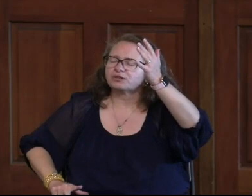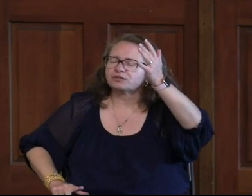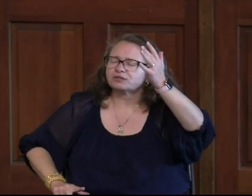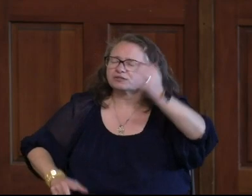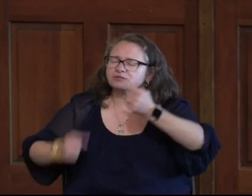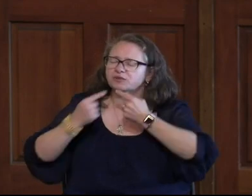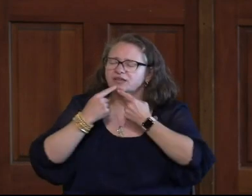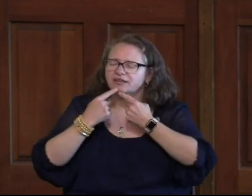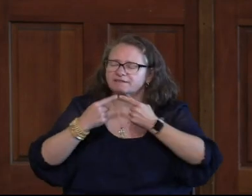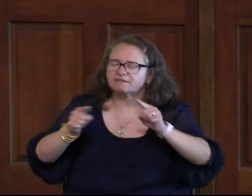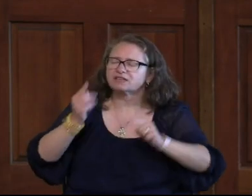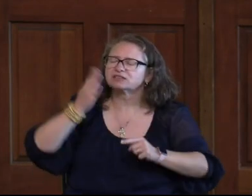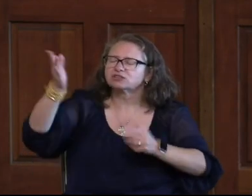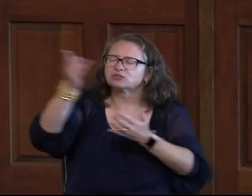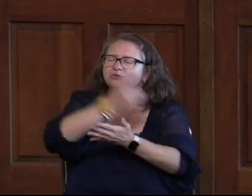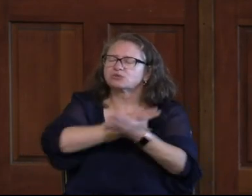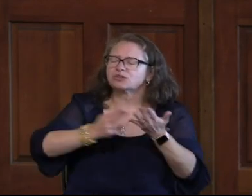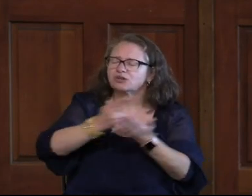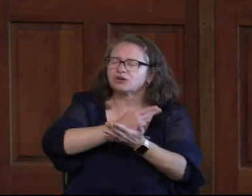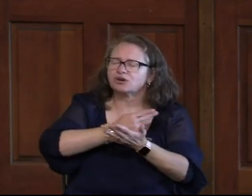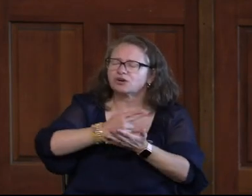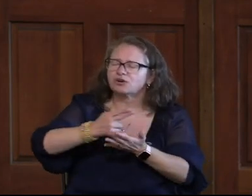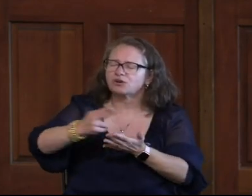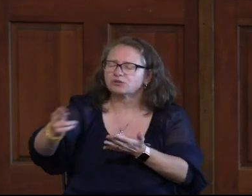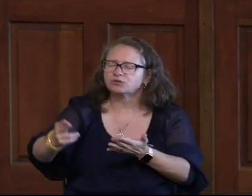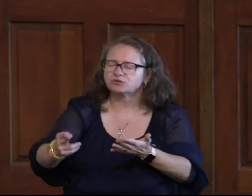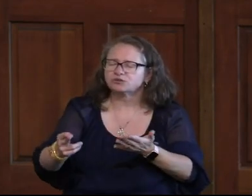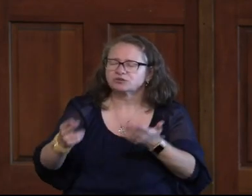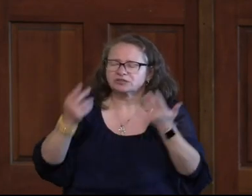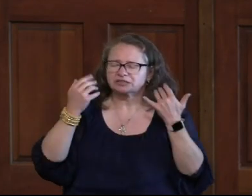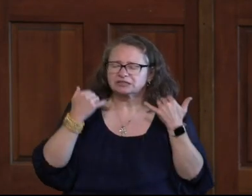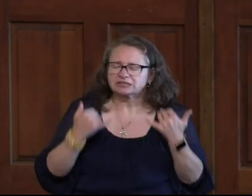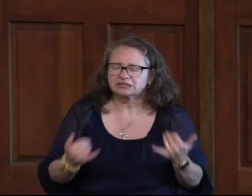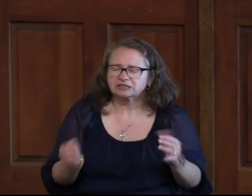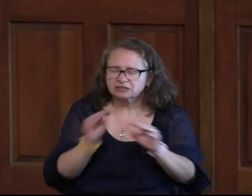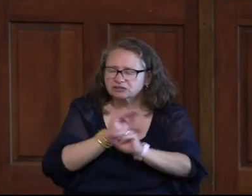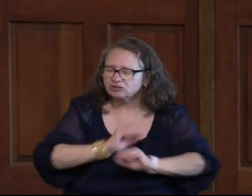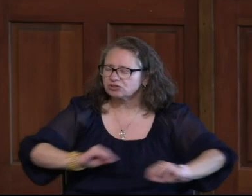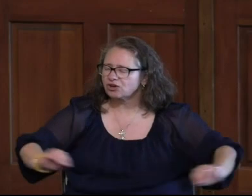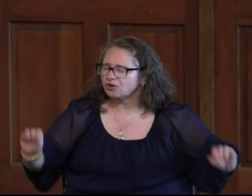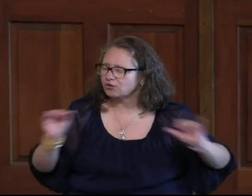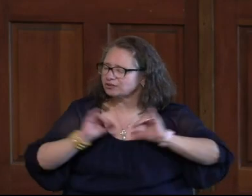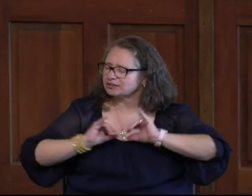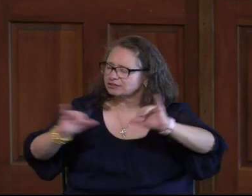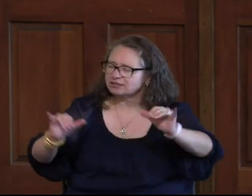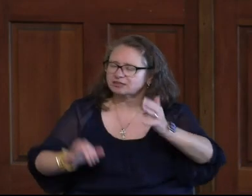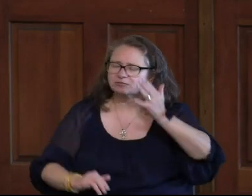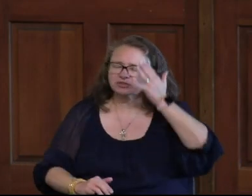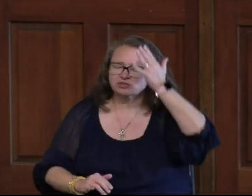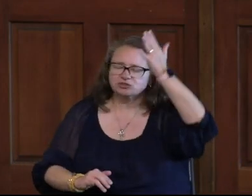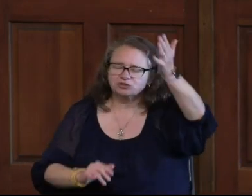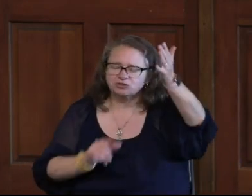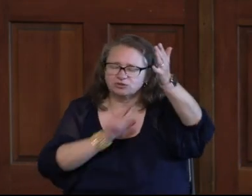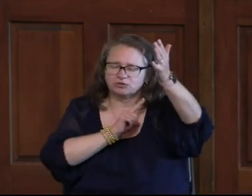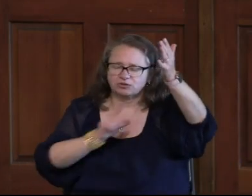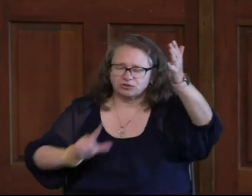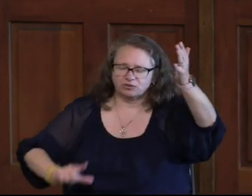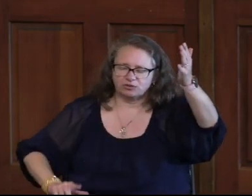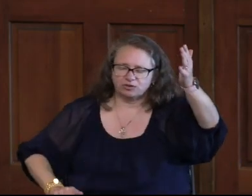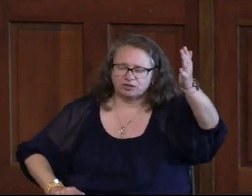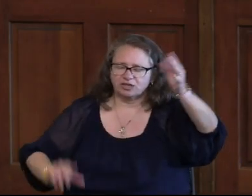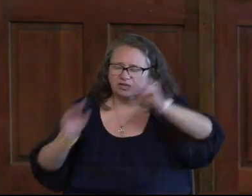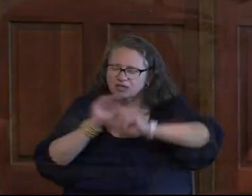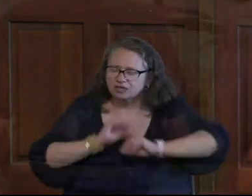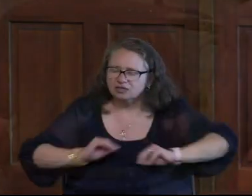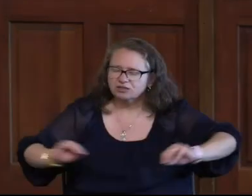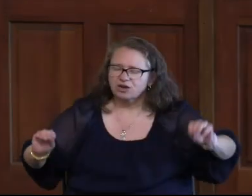we confess you are holy. This means that there is no one like you, Lord. Lord,